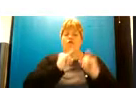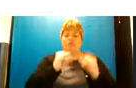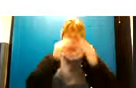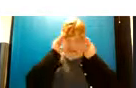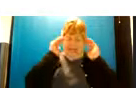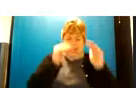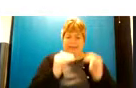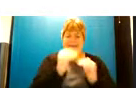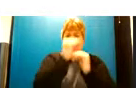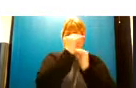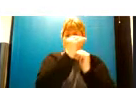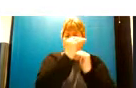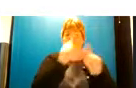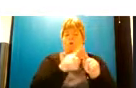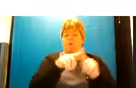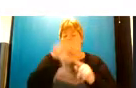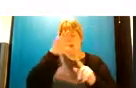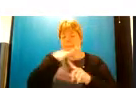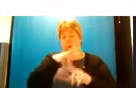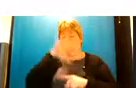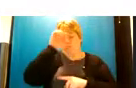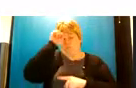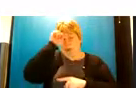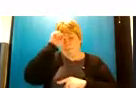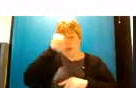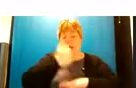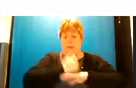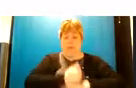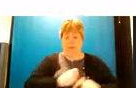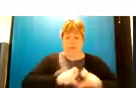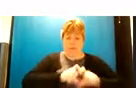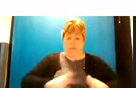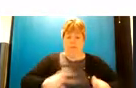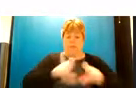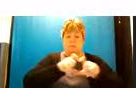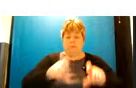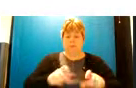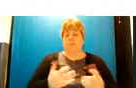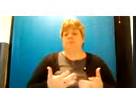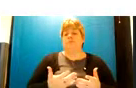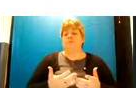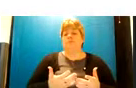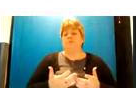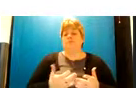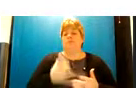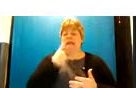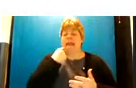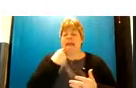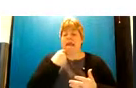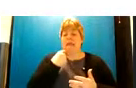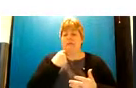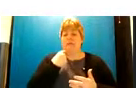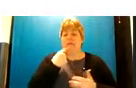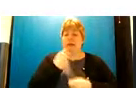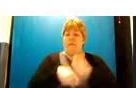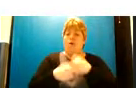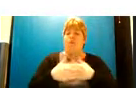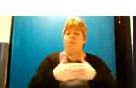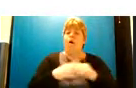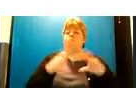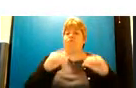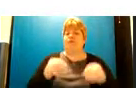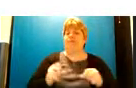end but it's important to remember that uh those bits at the bottom statutory services community third sector can act in a preventative manner